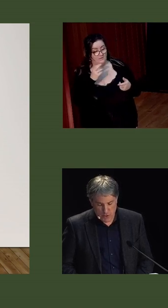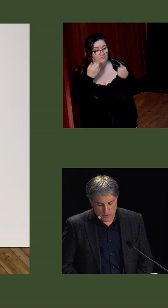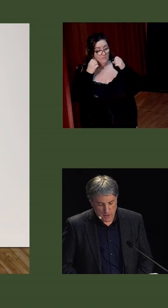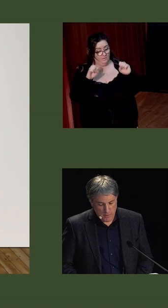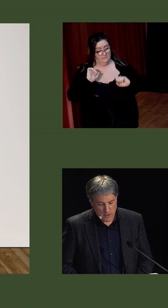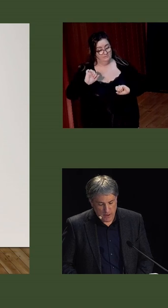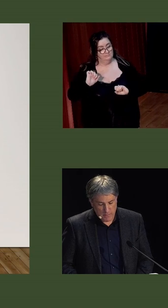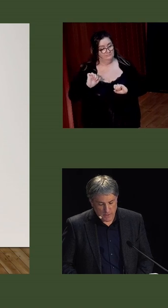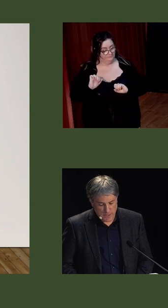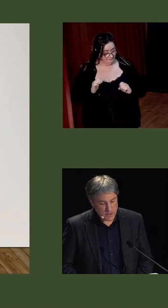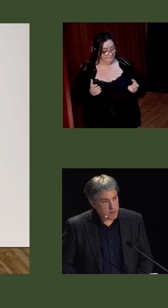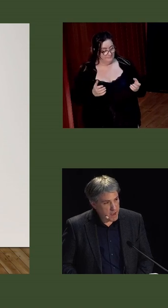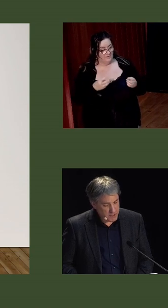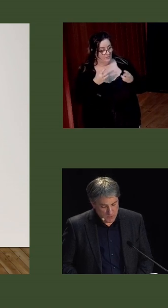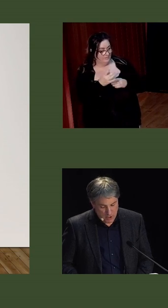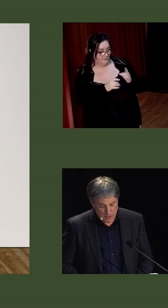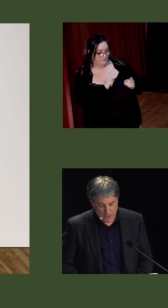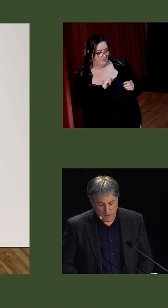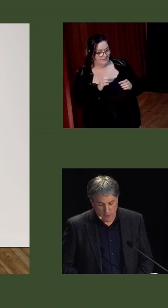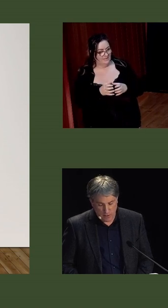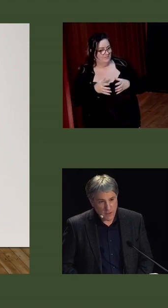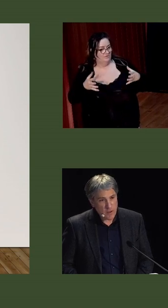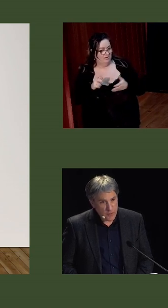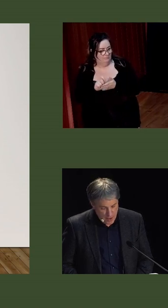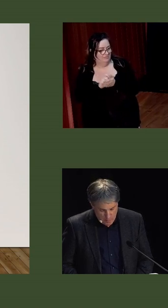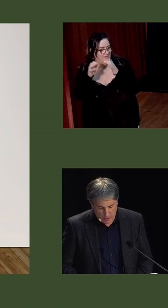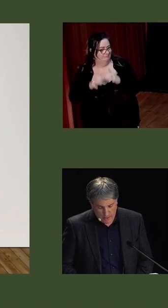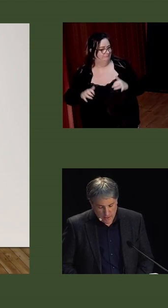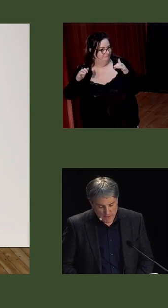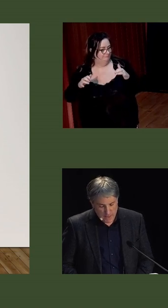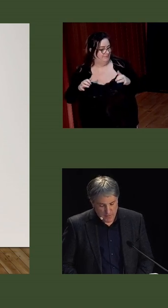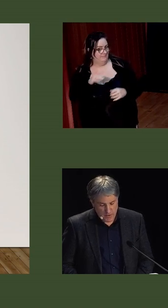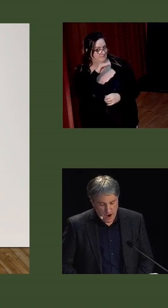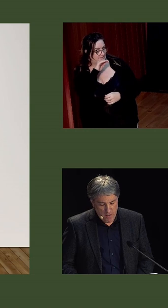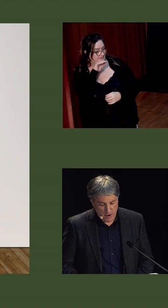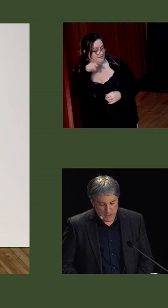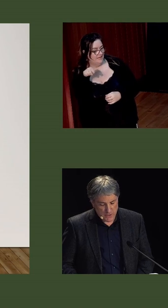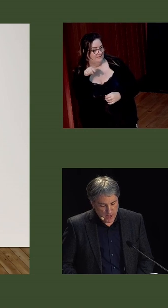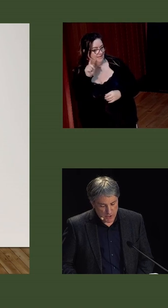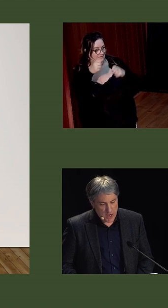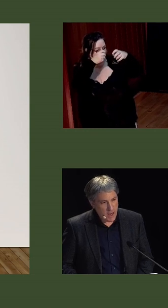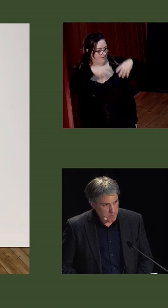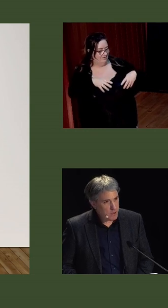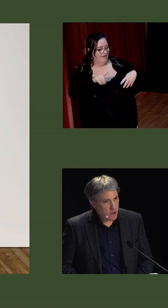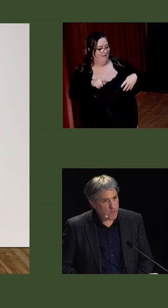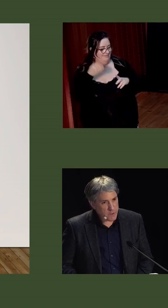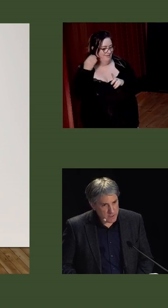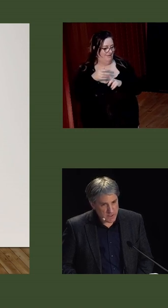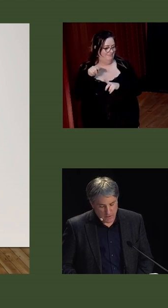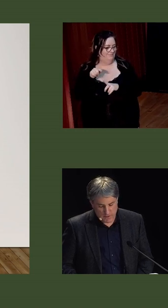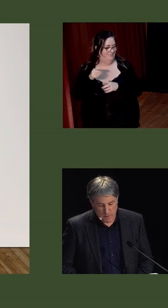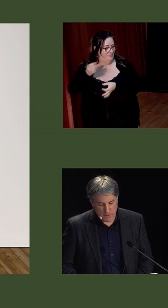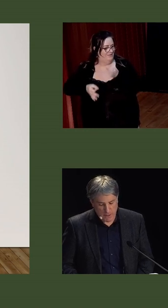ensured that Commonwealth possessed a commanding majority in the Dáil, thereby delivering the hierarchy's cherished aim